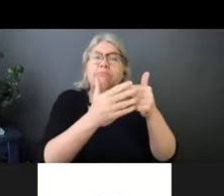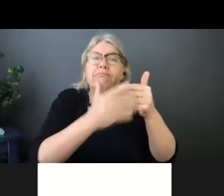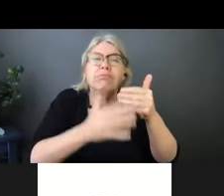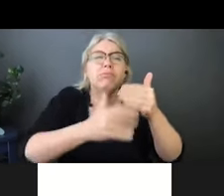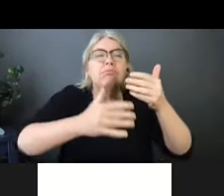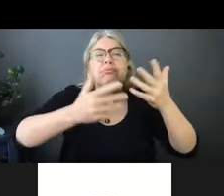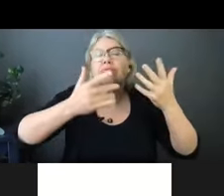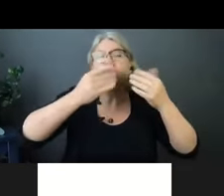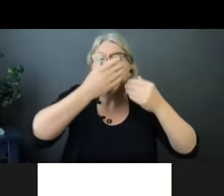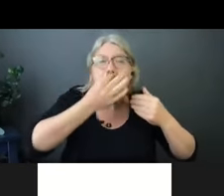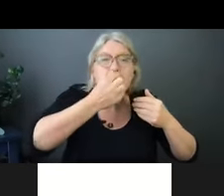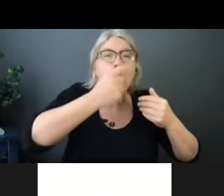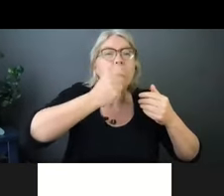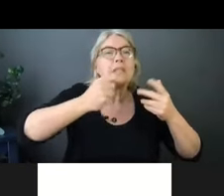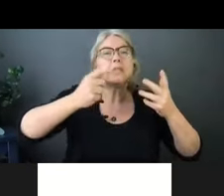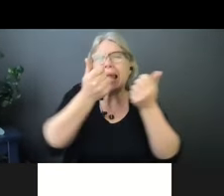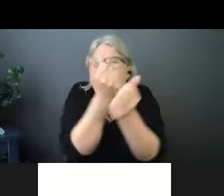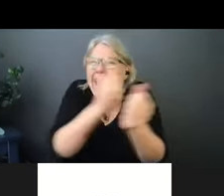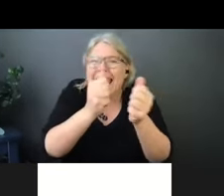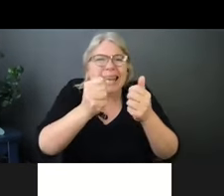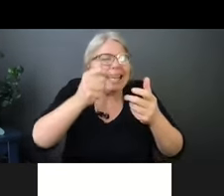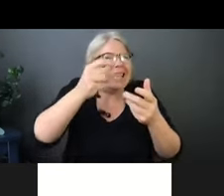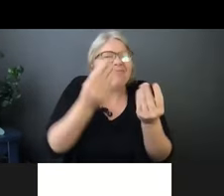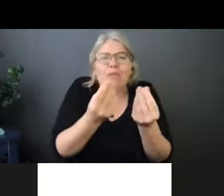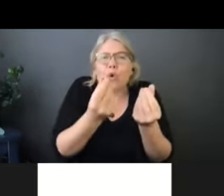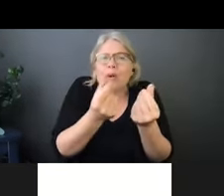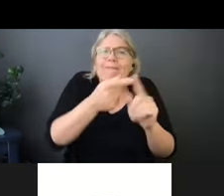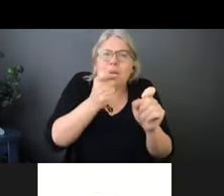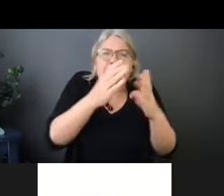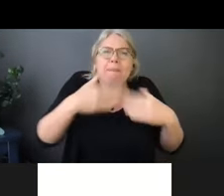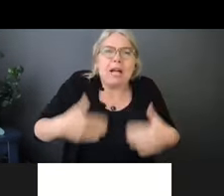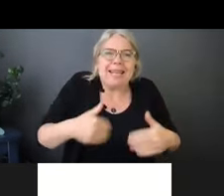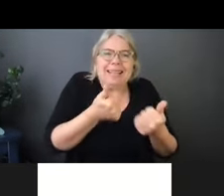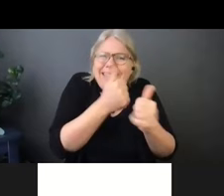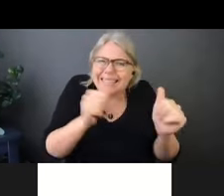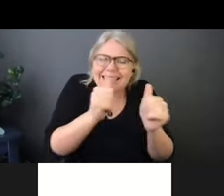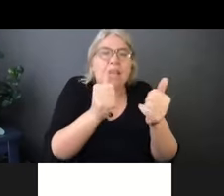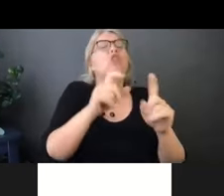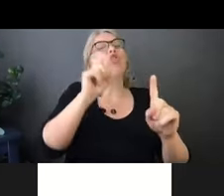Donn KNo4 membranes, non-intact skin, so any broken skin.